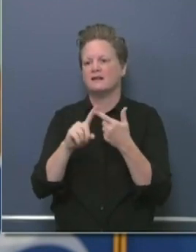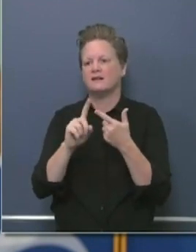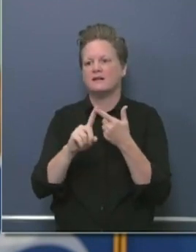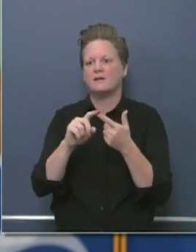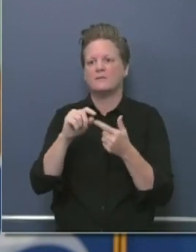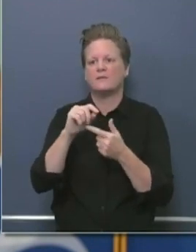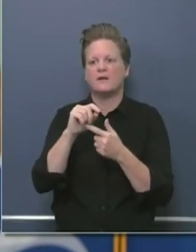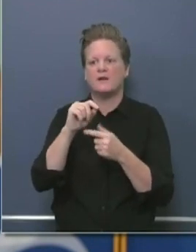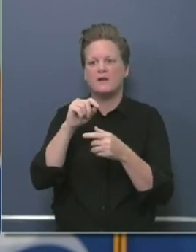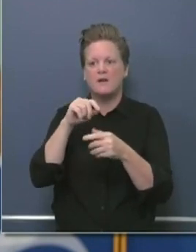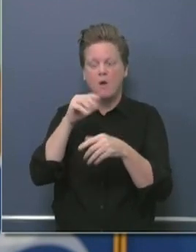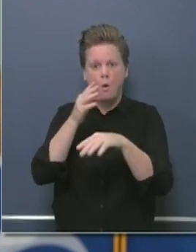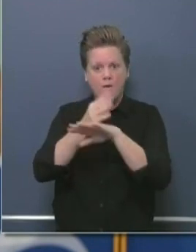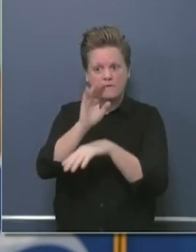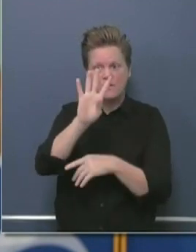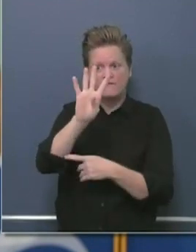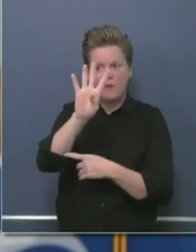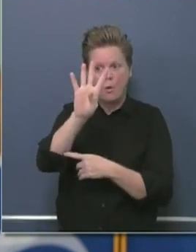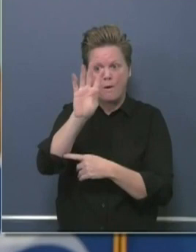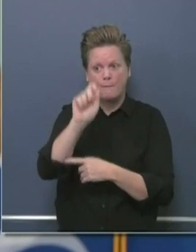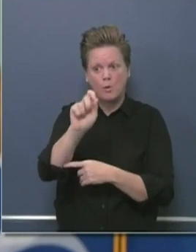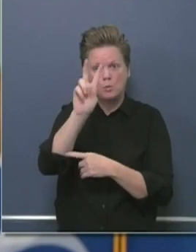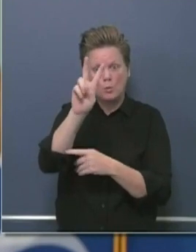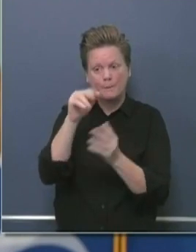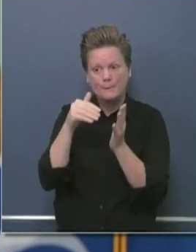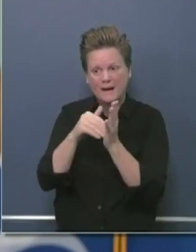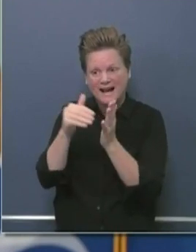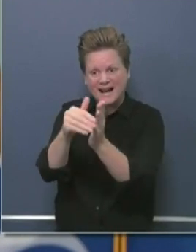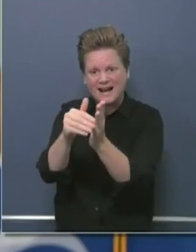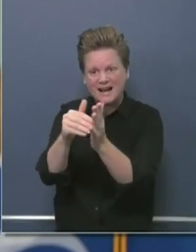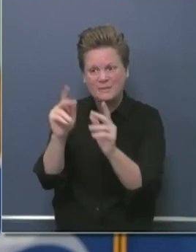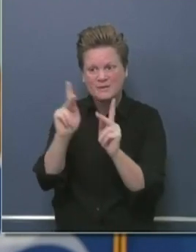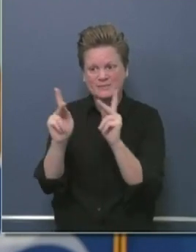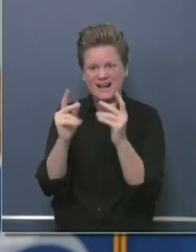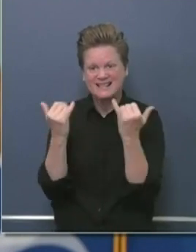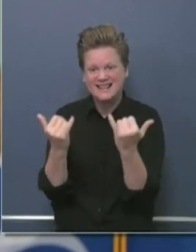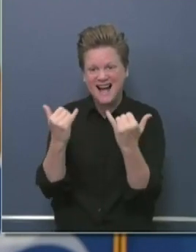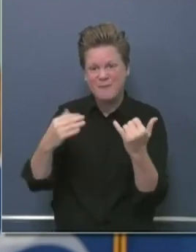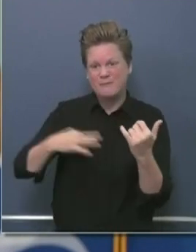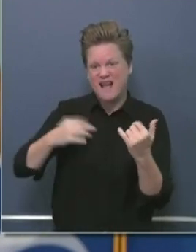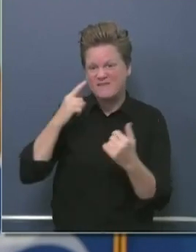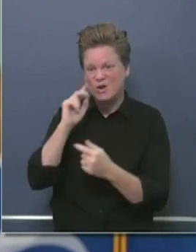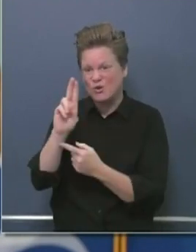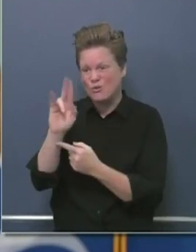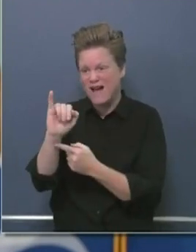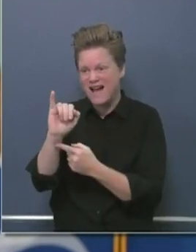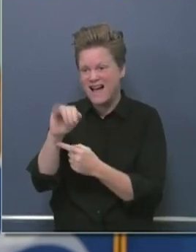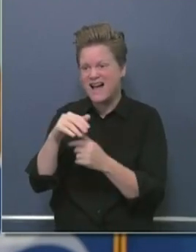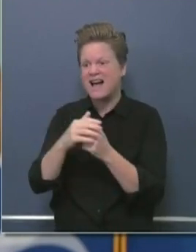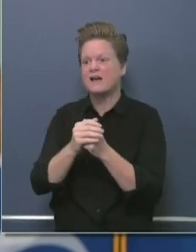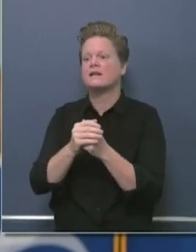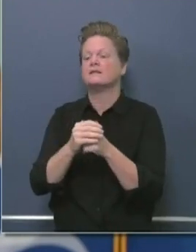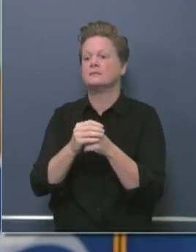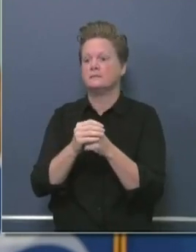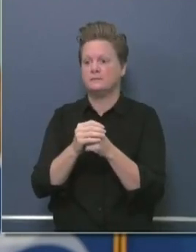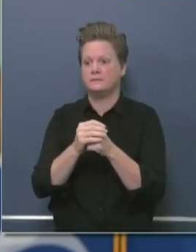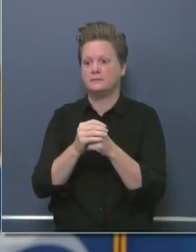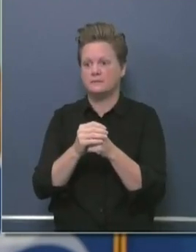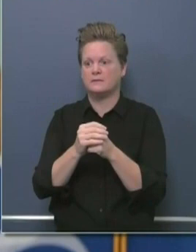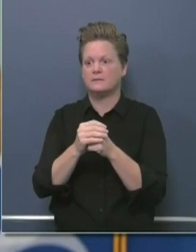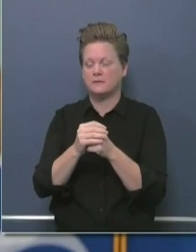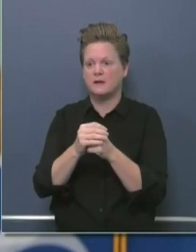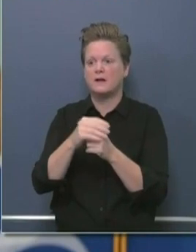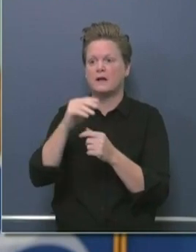now in that system, 477,000 of those under the PUA program. But $10